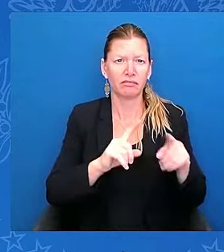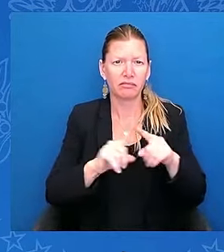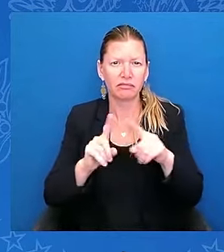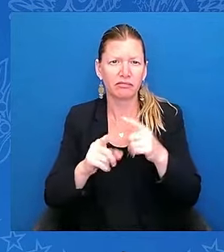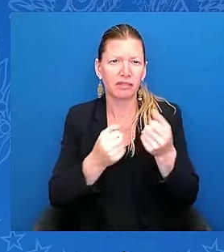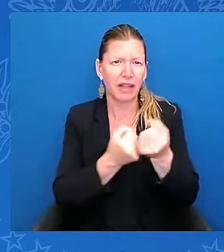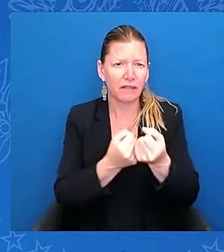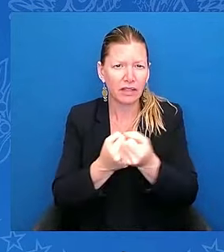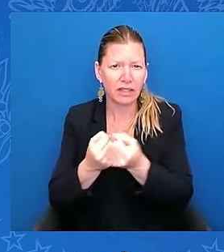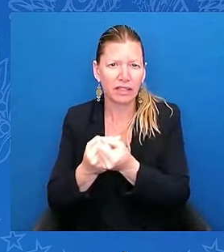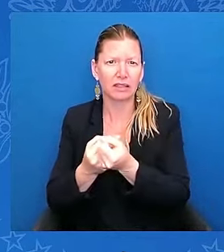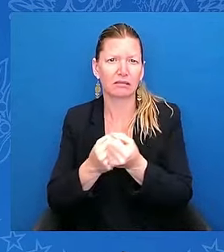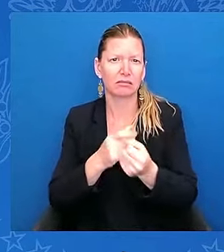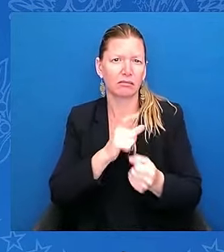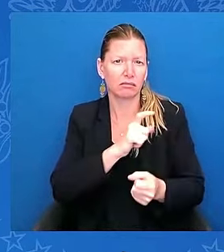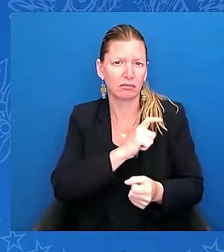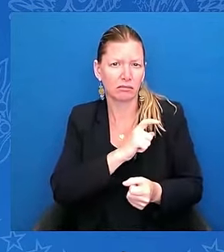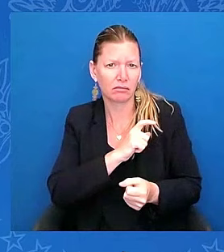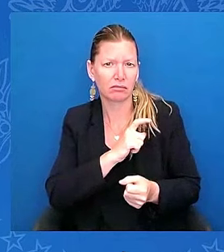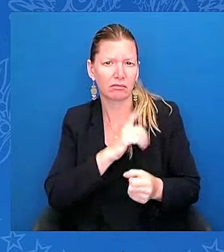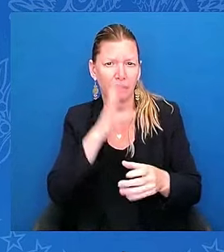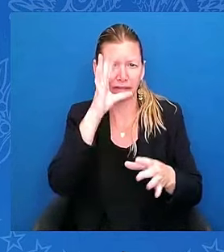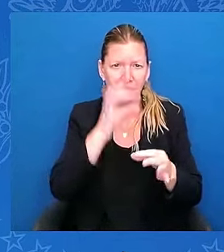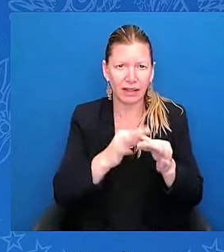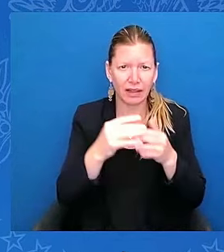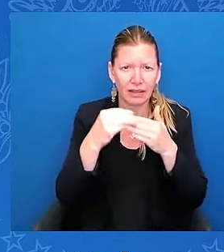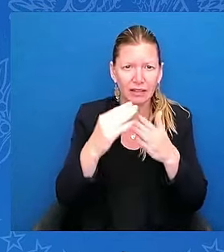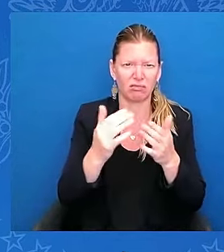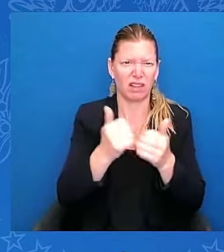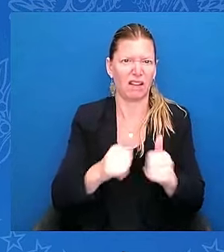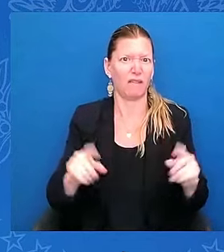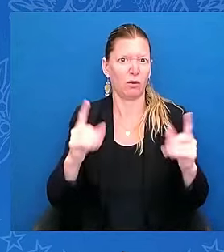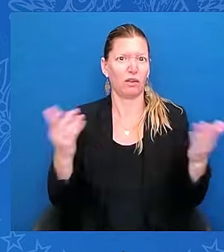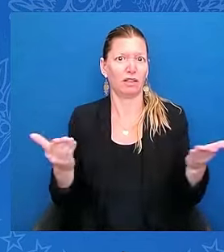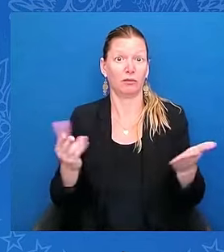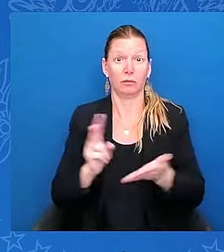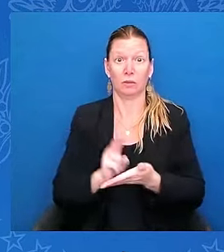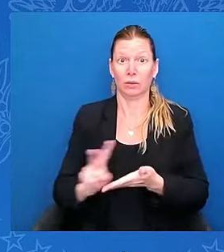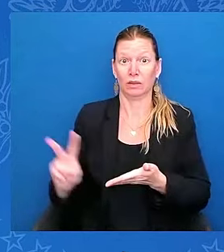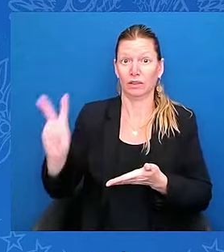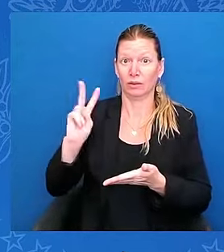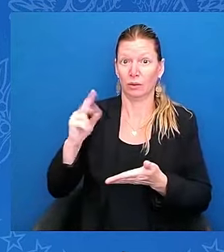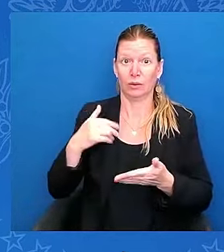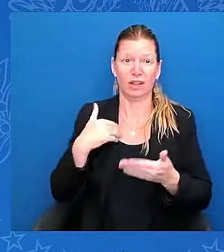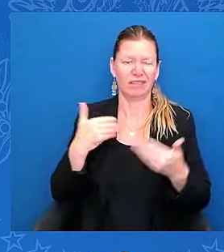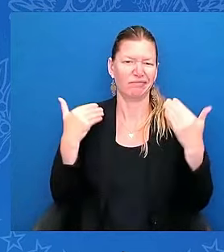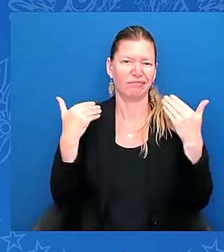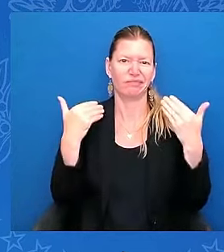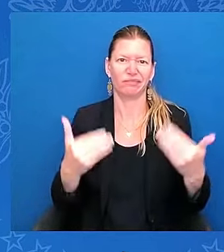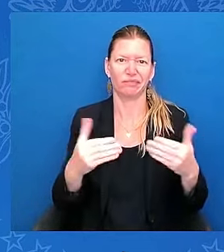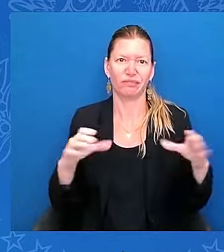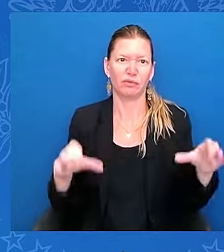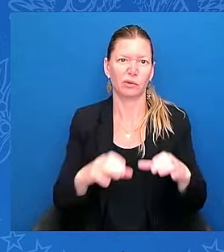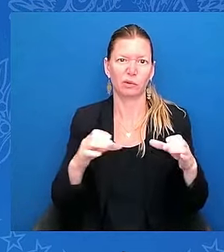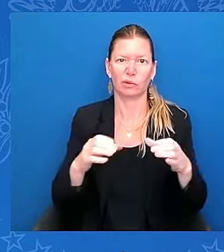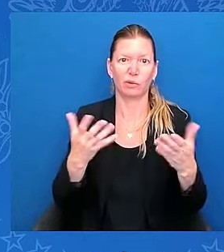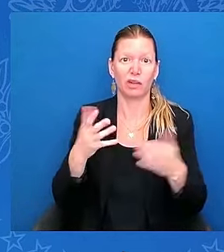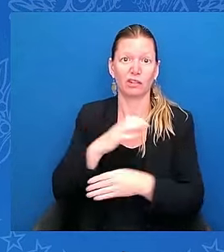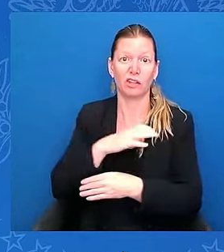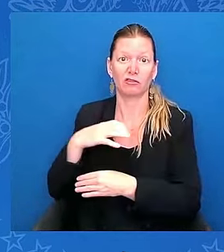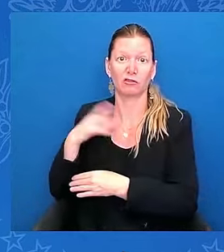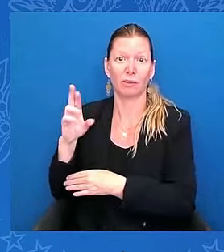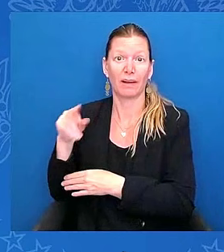Republicans in Congress refused to do. I took action to secure our border. That included restricting unlawful crossings at our southern border,